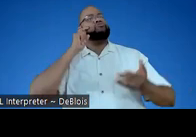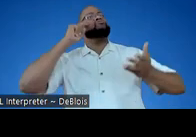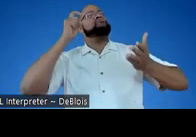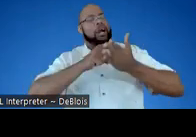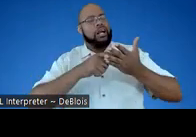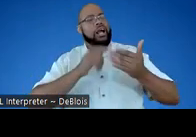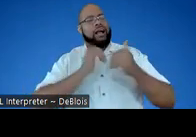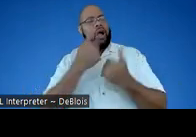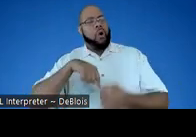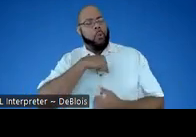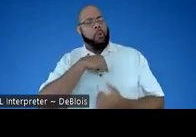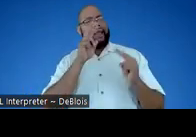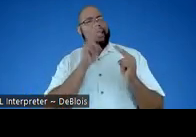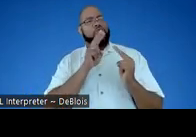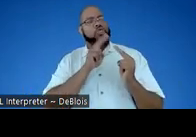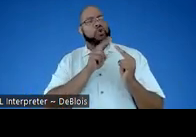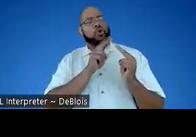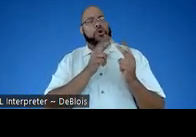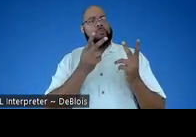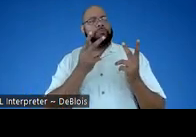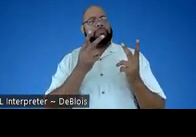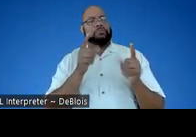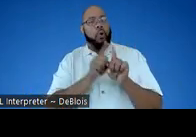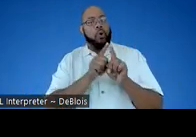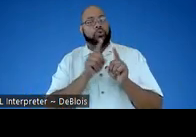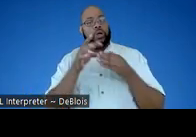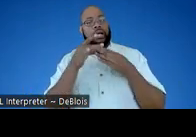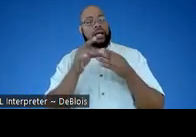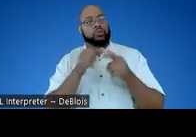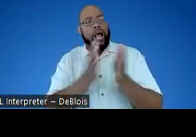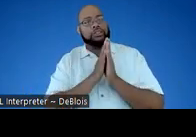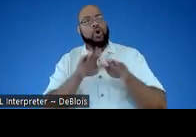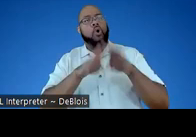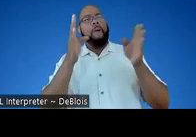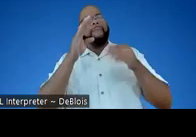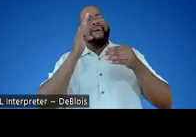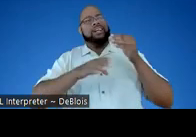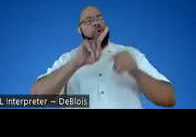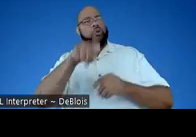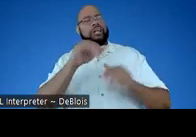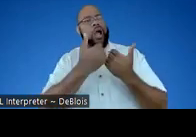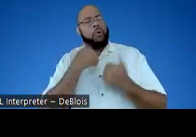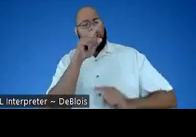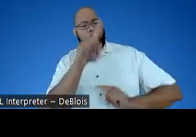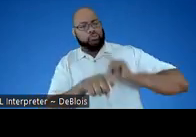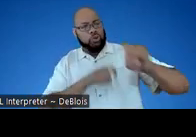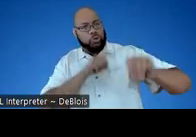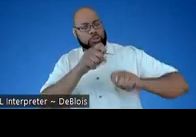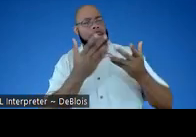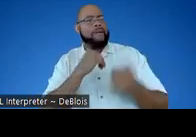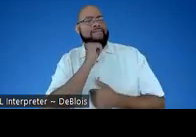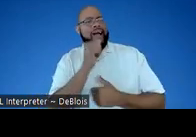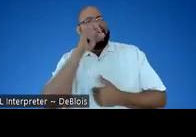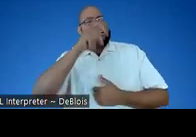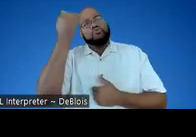how do we either, um, and also this guide to asking open ended questions. How do we question, um, we may not